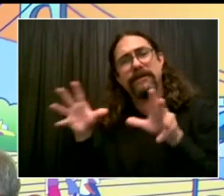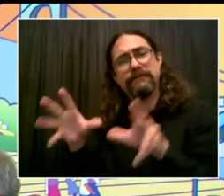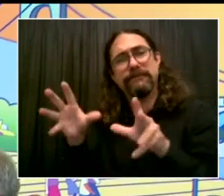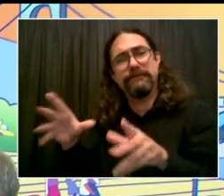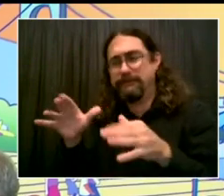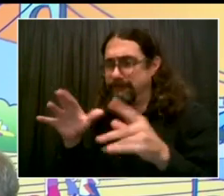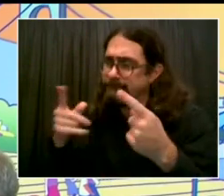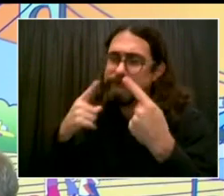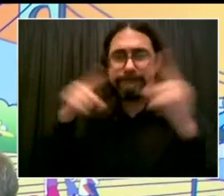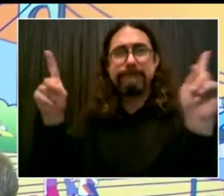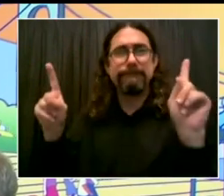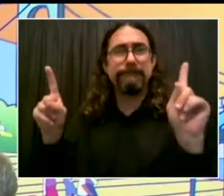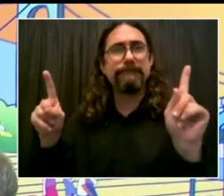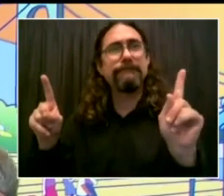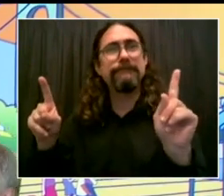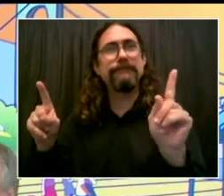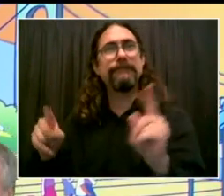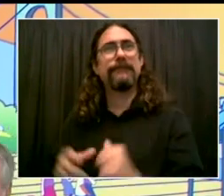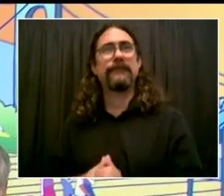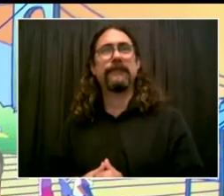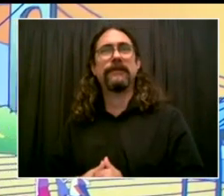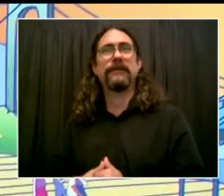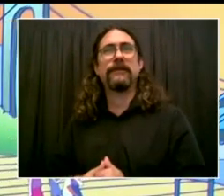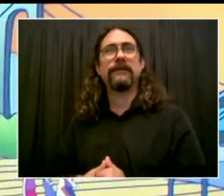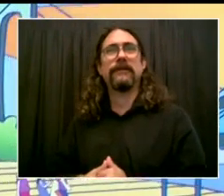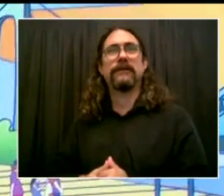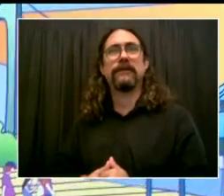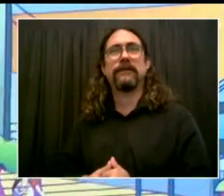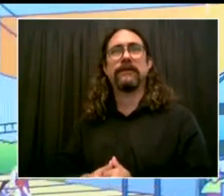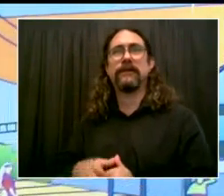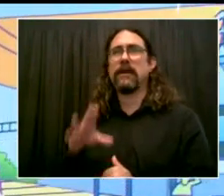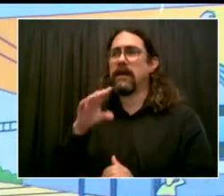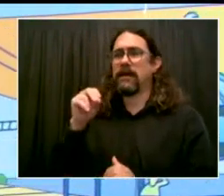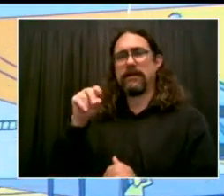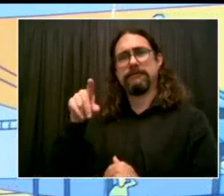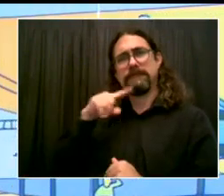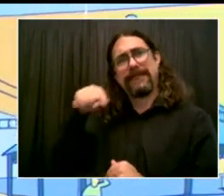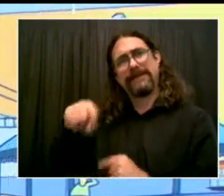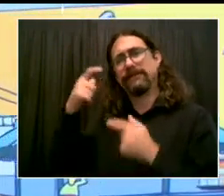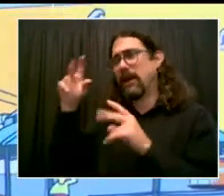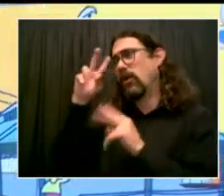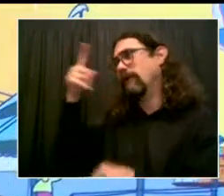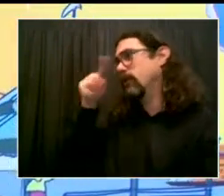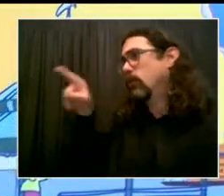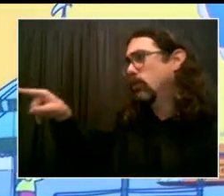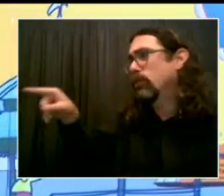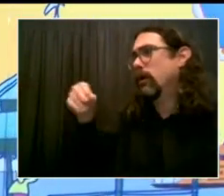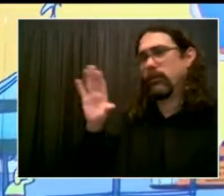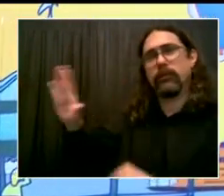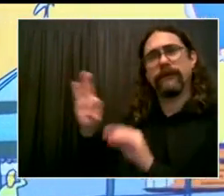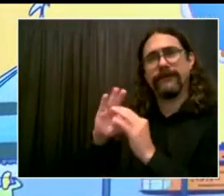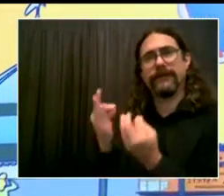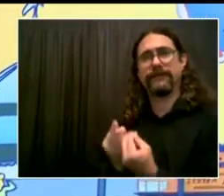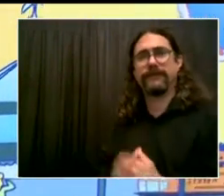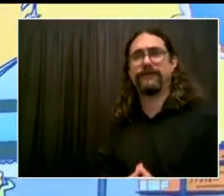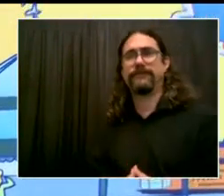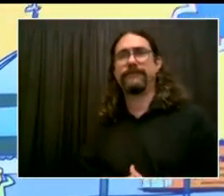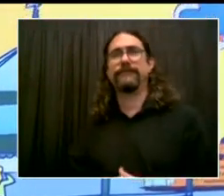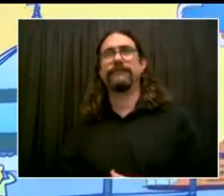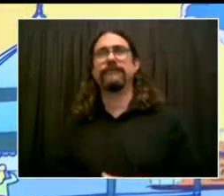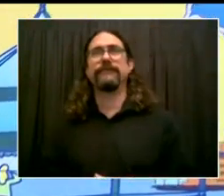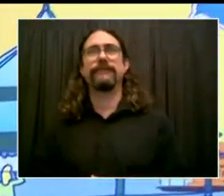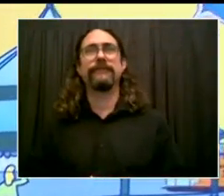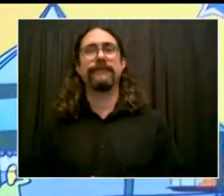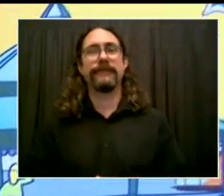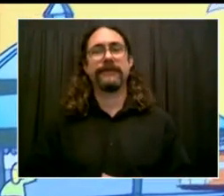well, which deserves that honor. Thank you. Thank you very much. I want to hear from someone who understands how powerful